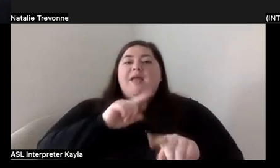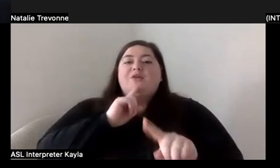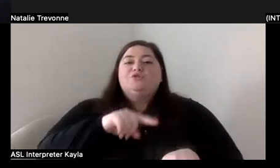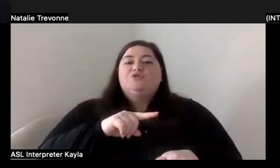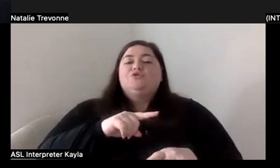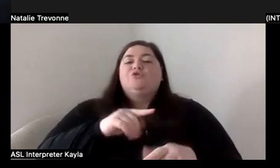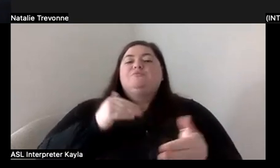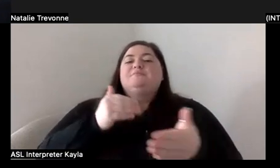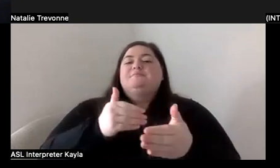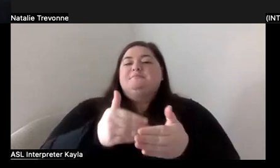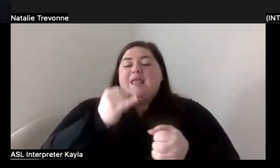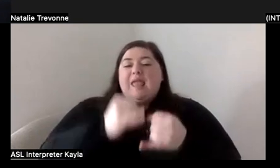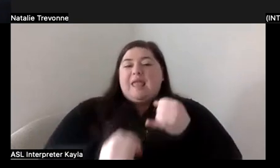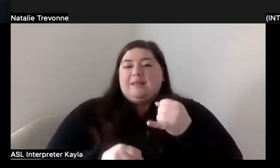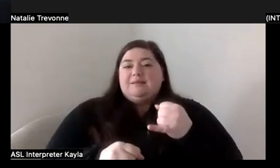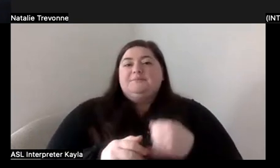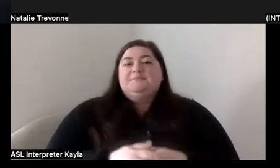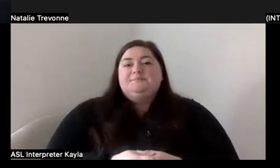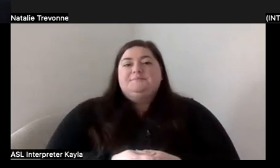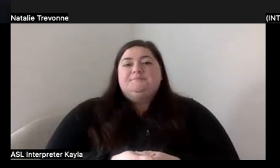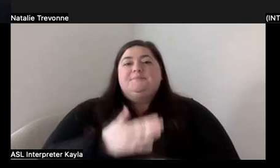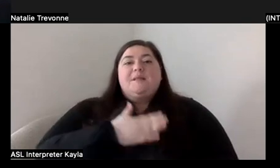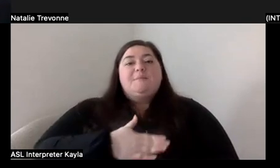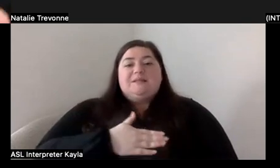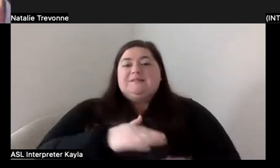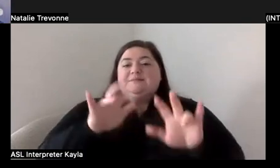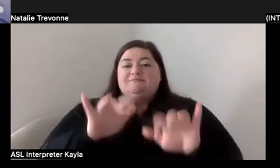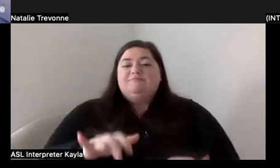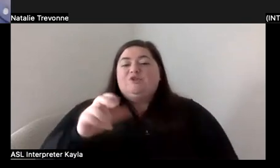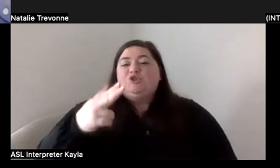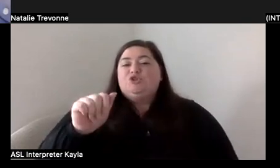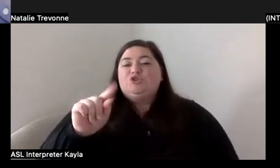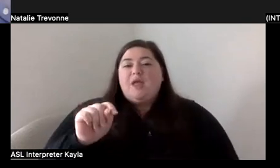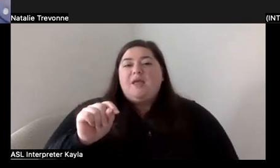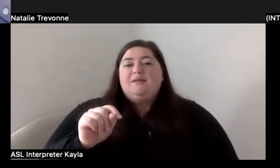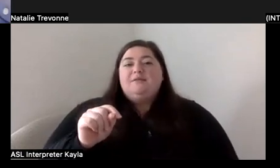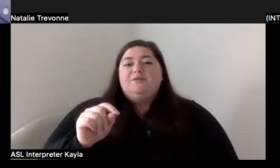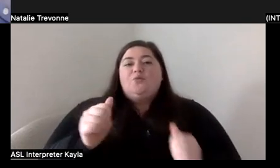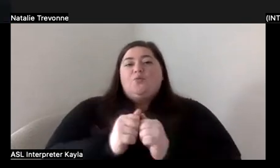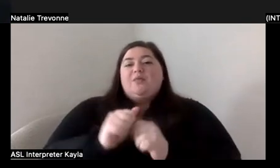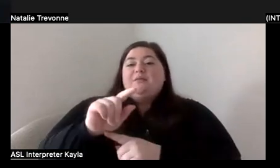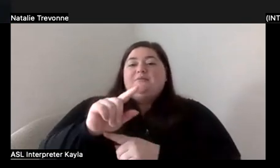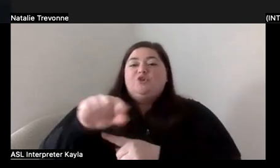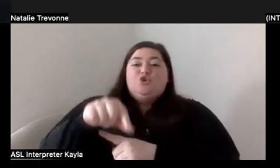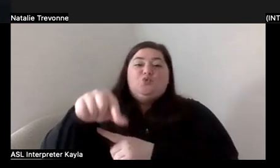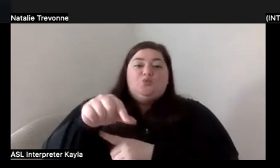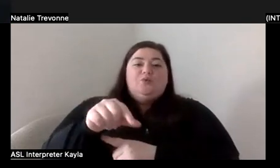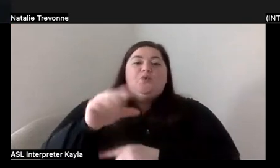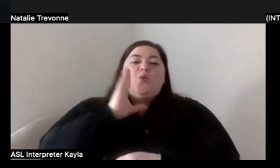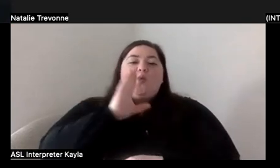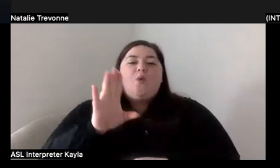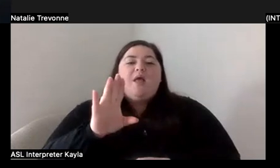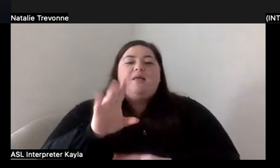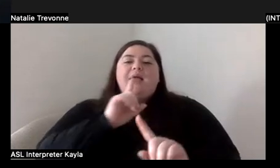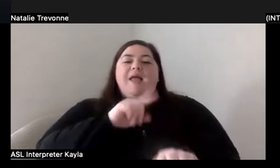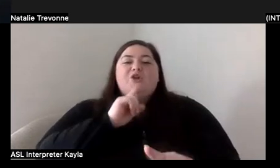conversation for all of our audience questions. So please put them in the chat with a little cue and we will get to those in just a little while.